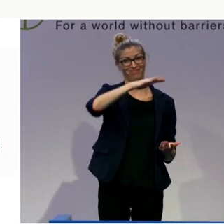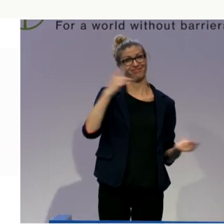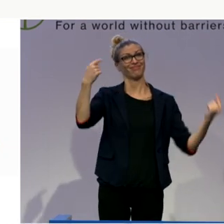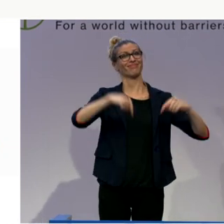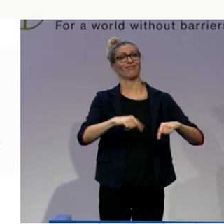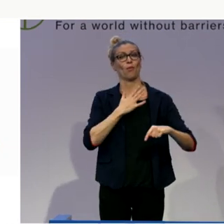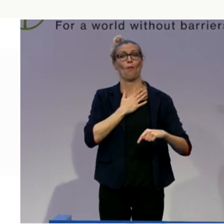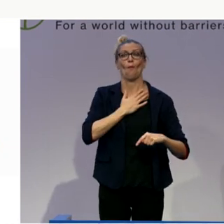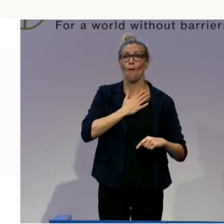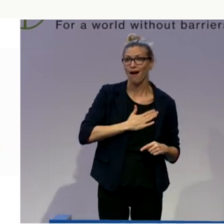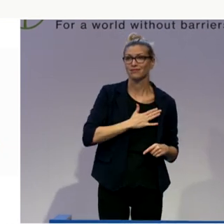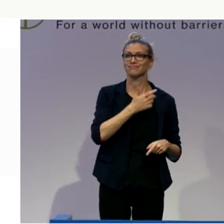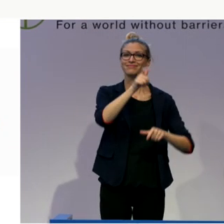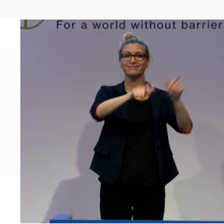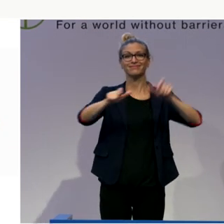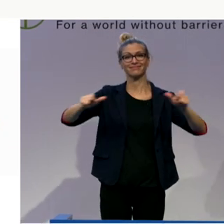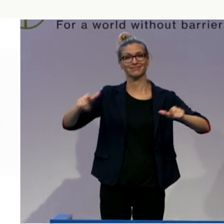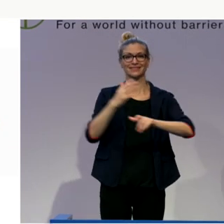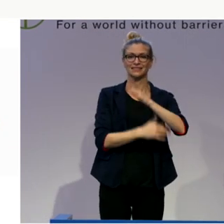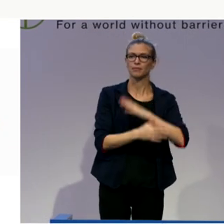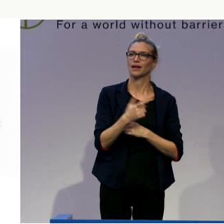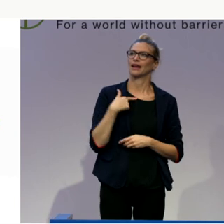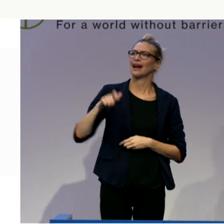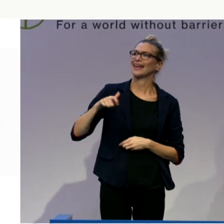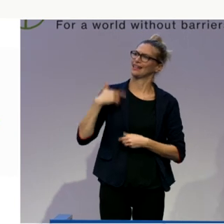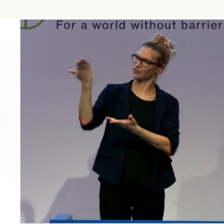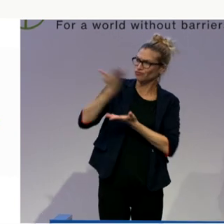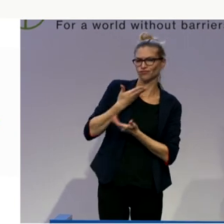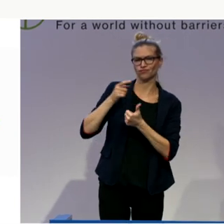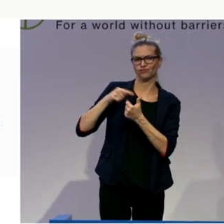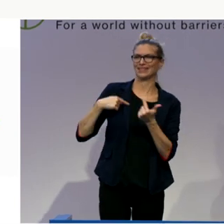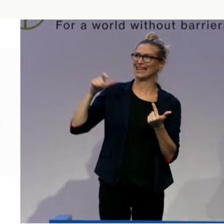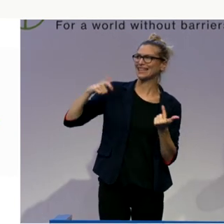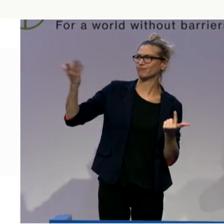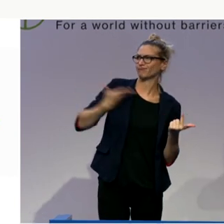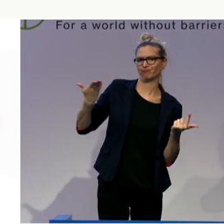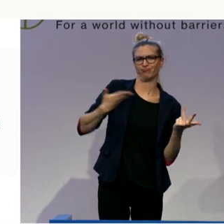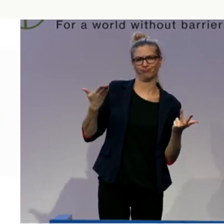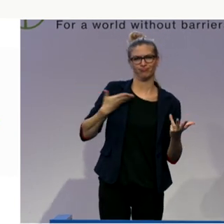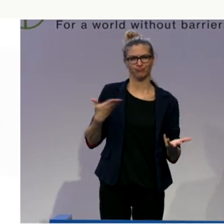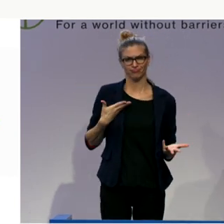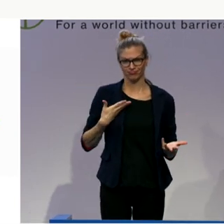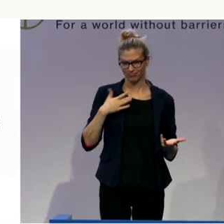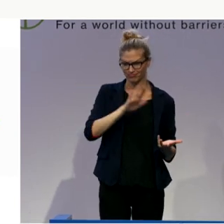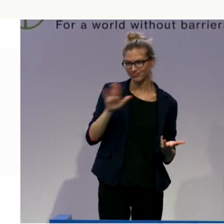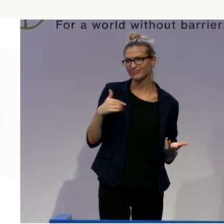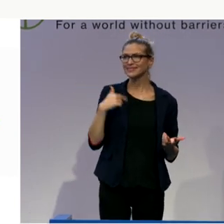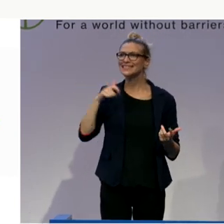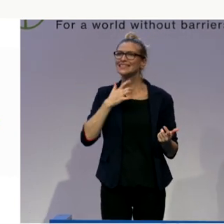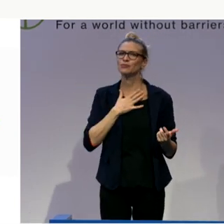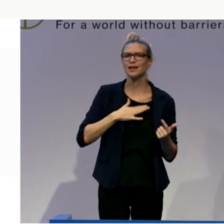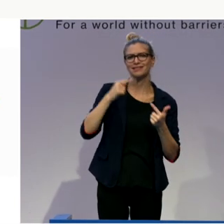Our basic needs. And that is a major point, what are the needs of people with disabilities when it comes to be supported.